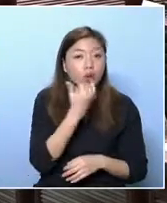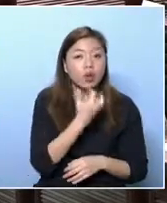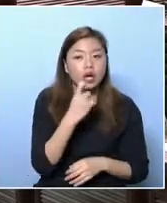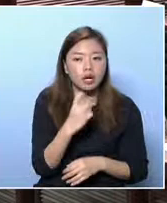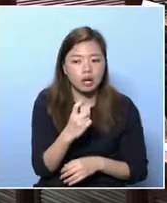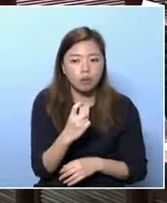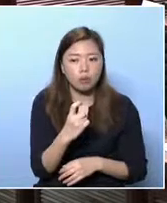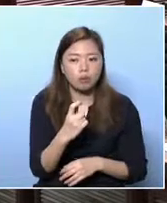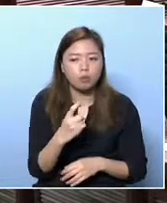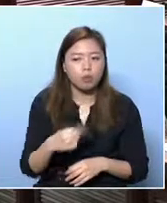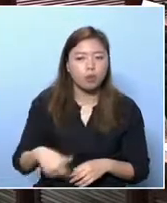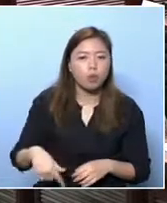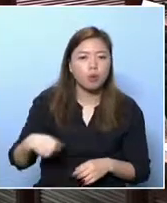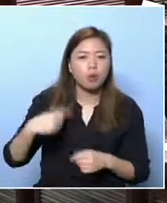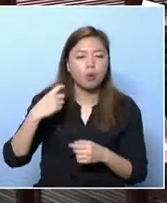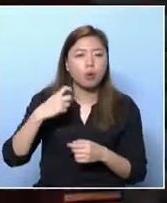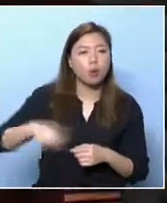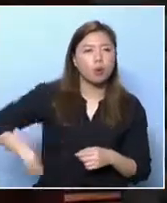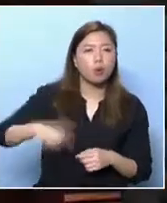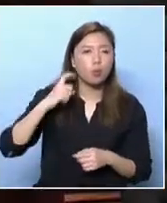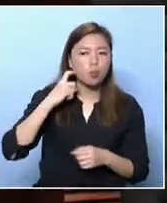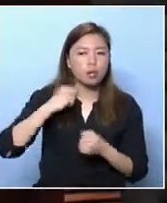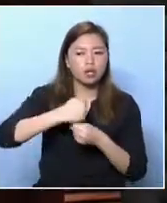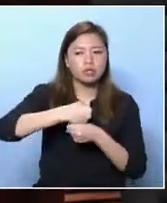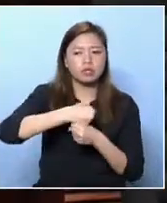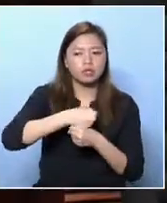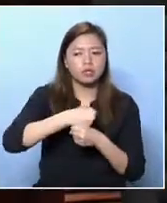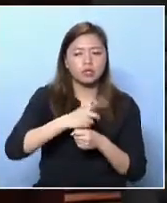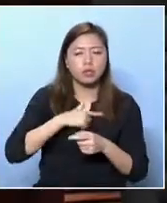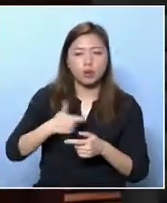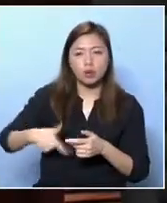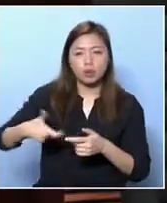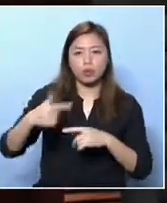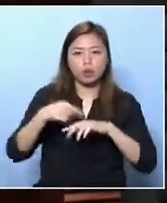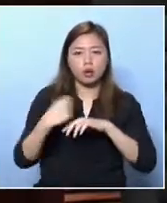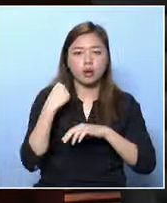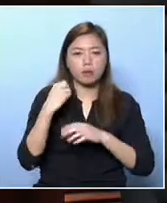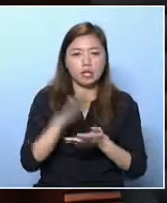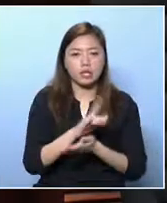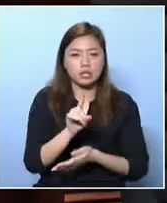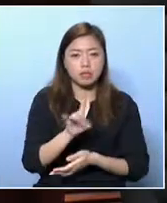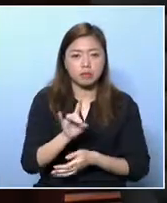I am 69 years old. I suffer from backache. I cannot work.